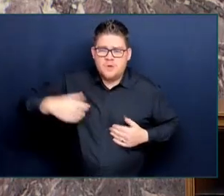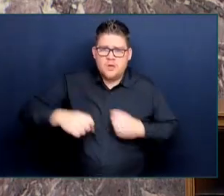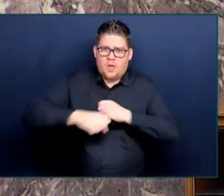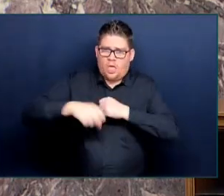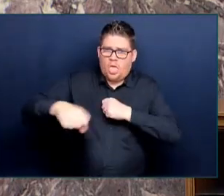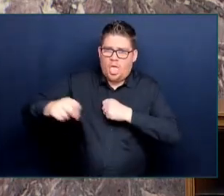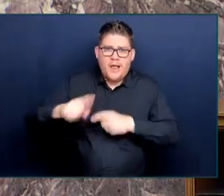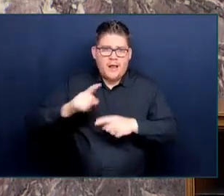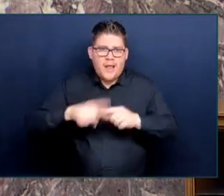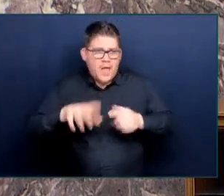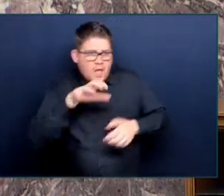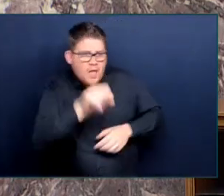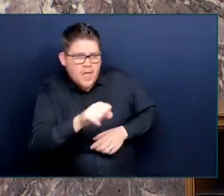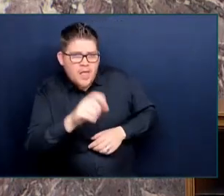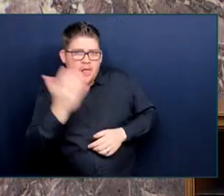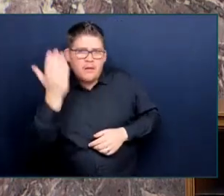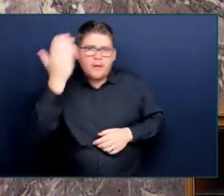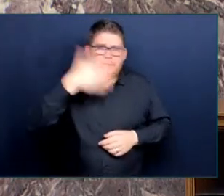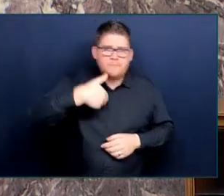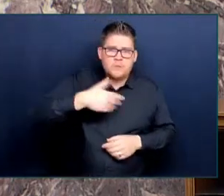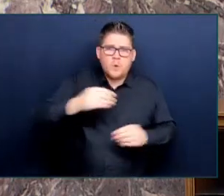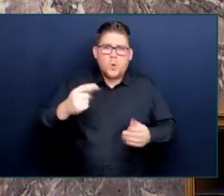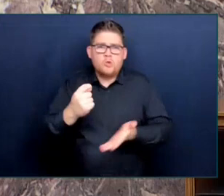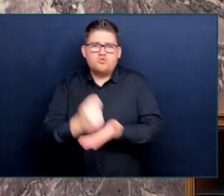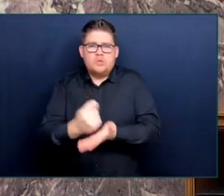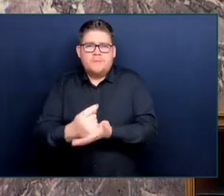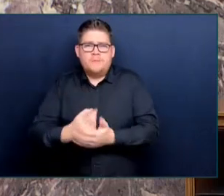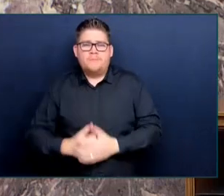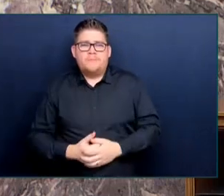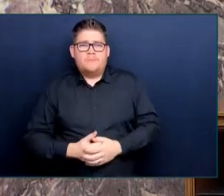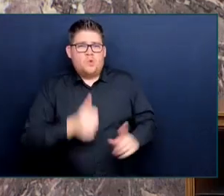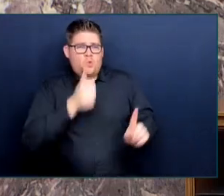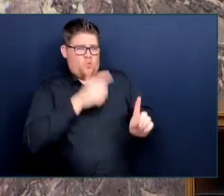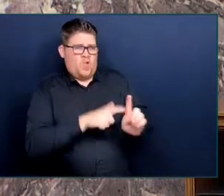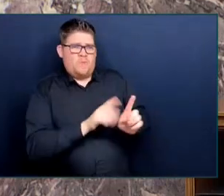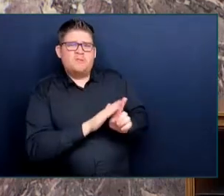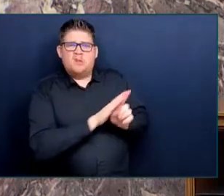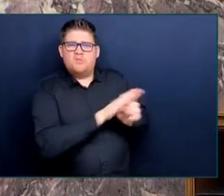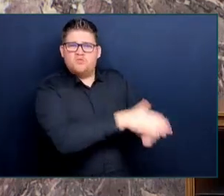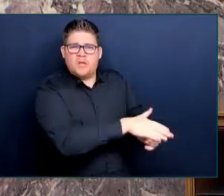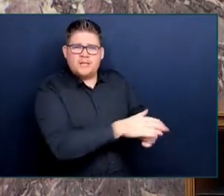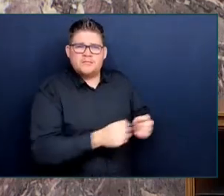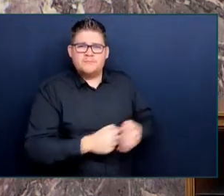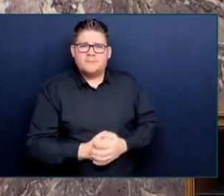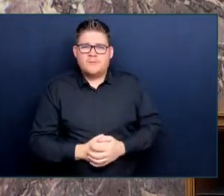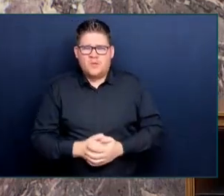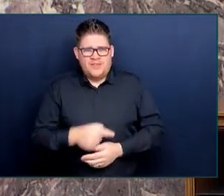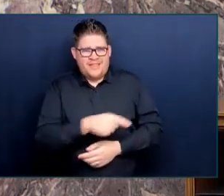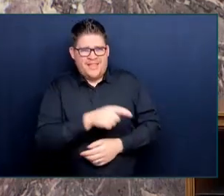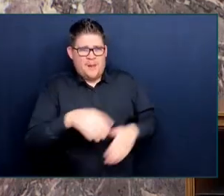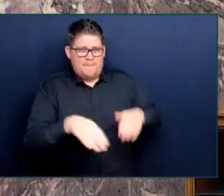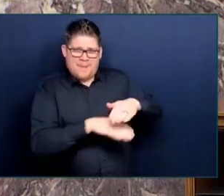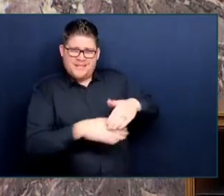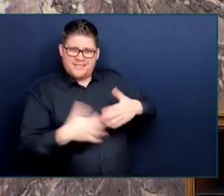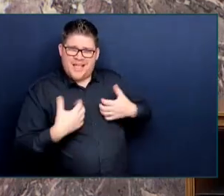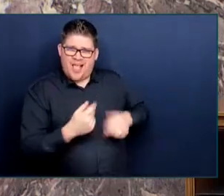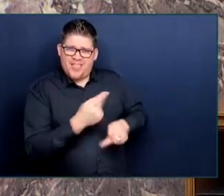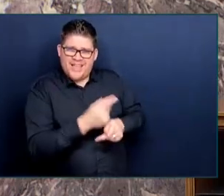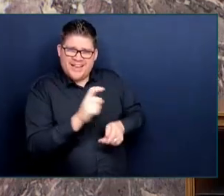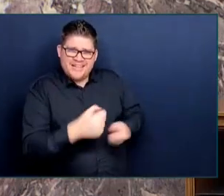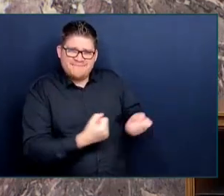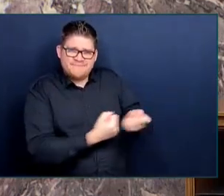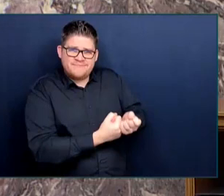are being denied basic health care. And their pain and their health